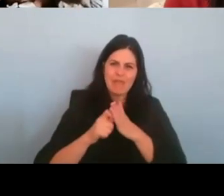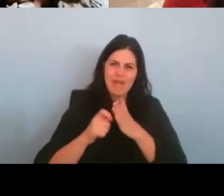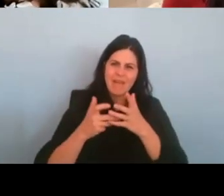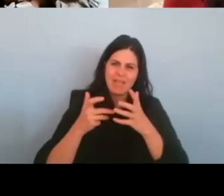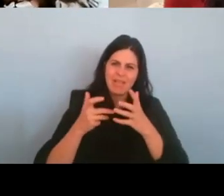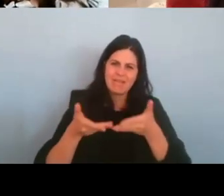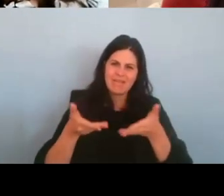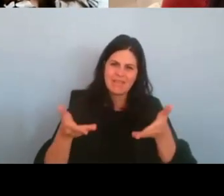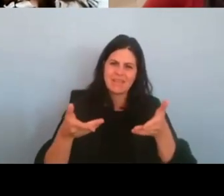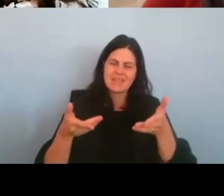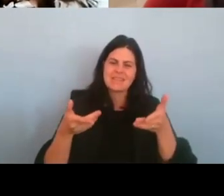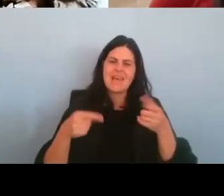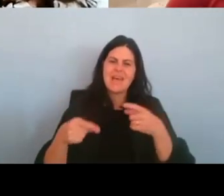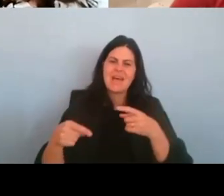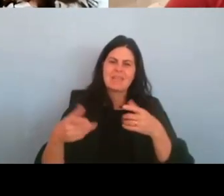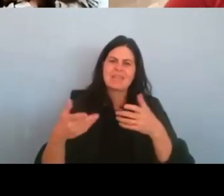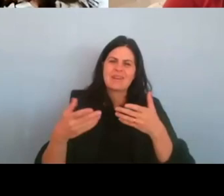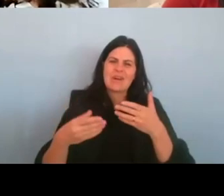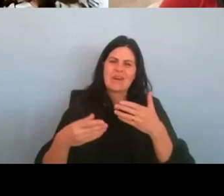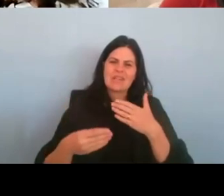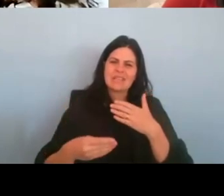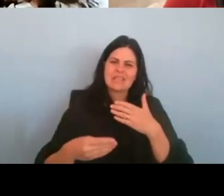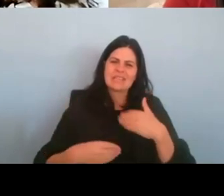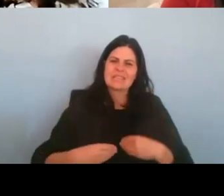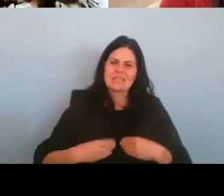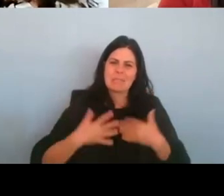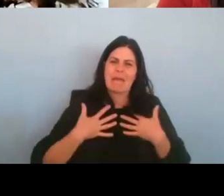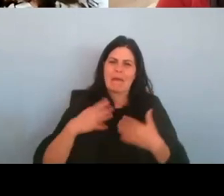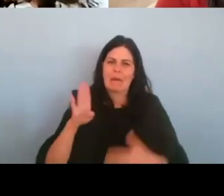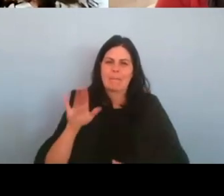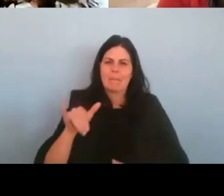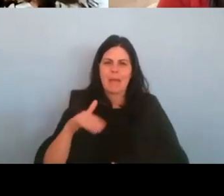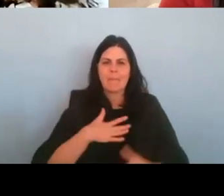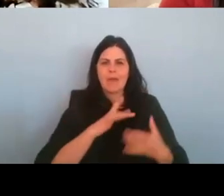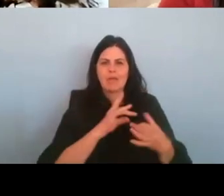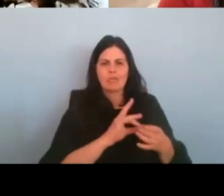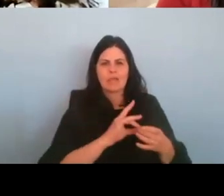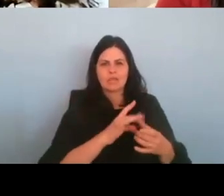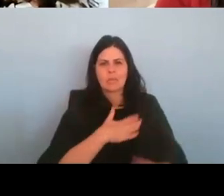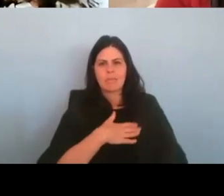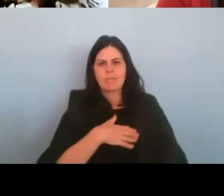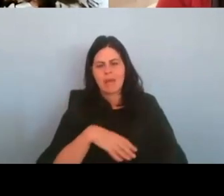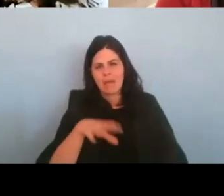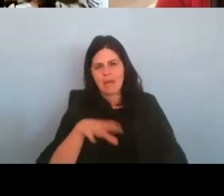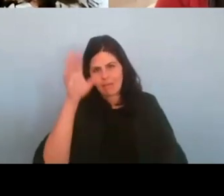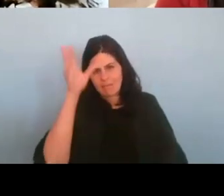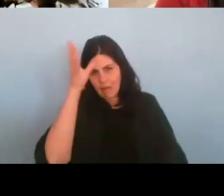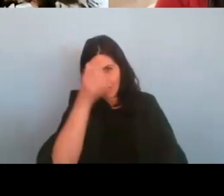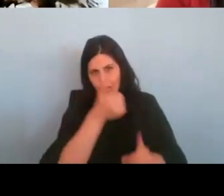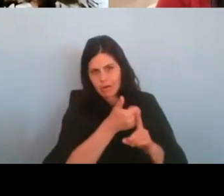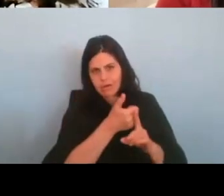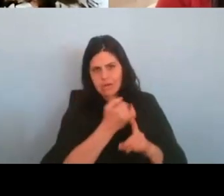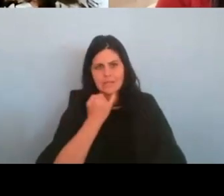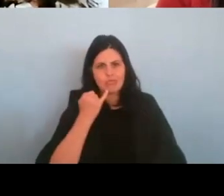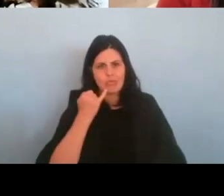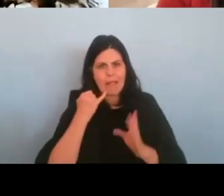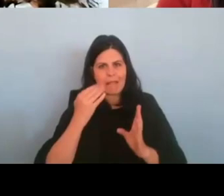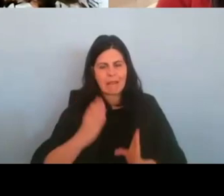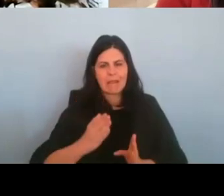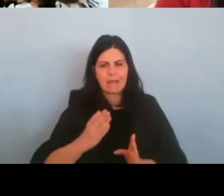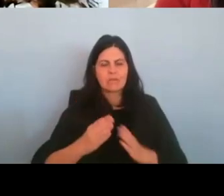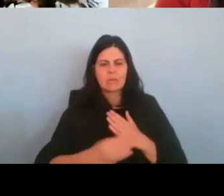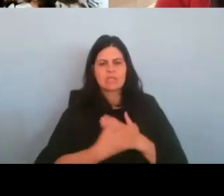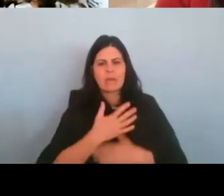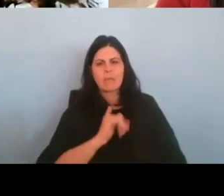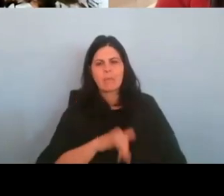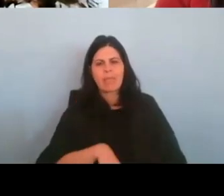things that have happened to me, but it's, um, it's inspired by my relationship. My father's Israeli, and it's inspired by that relationship. And, um,